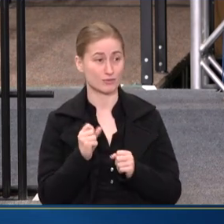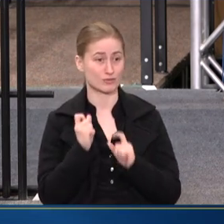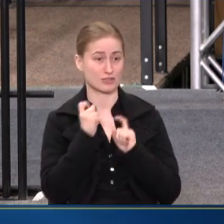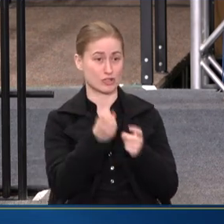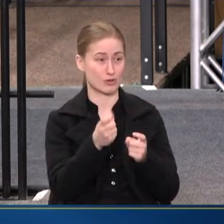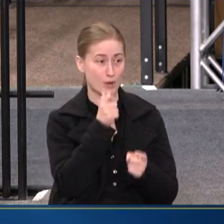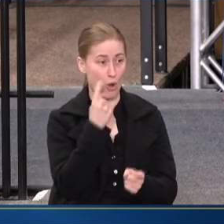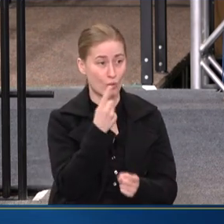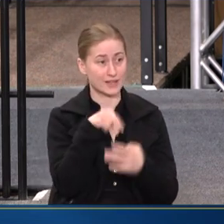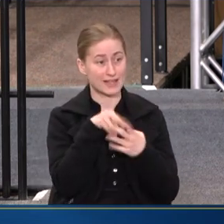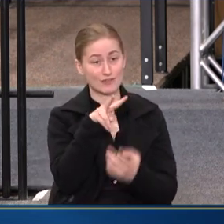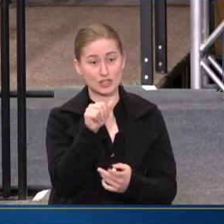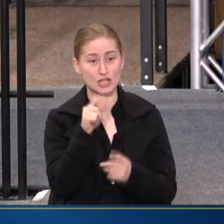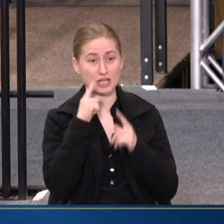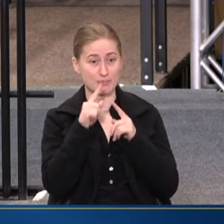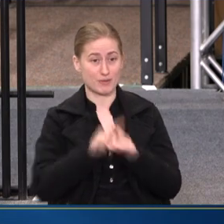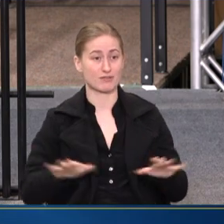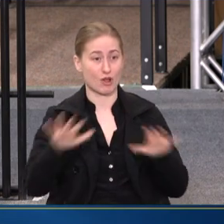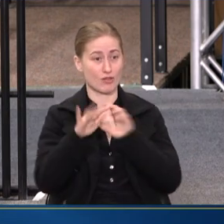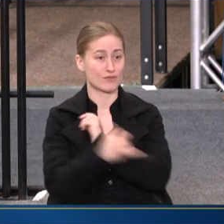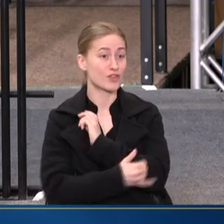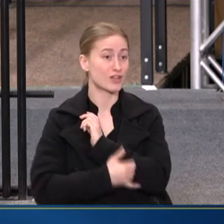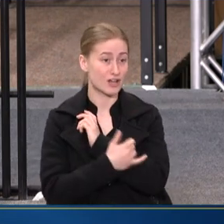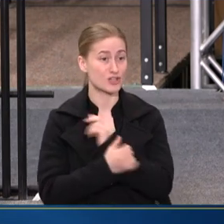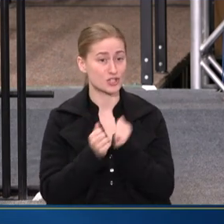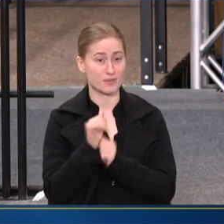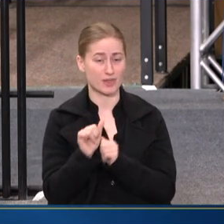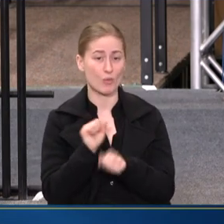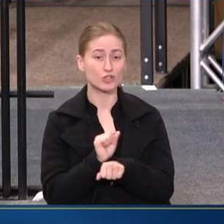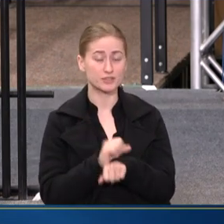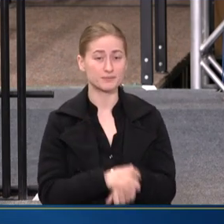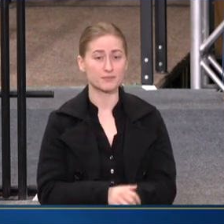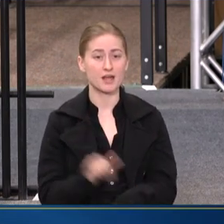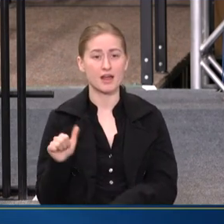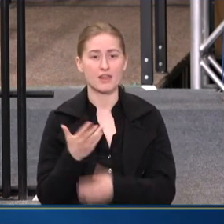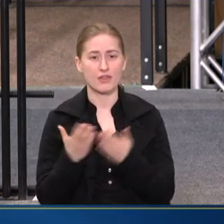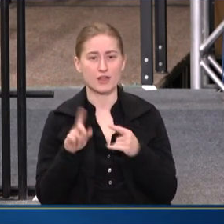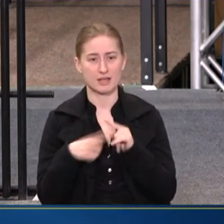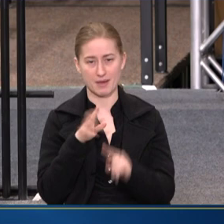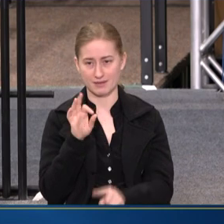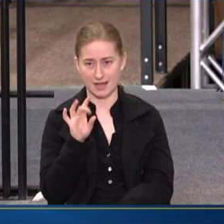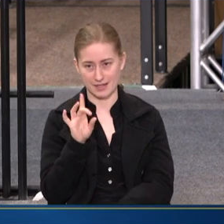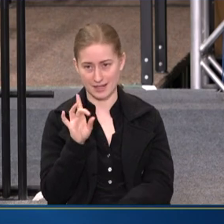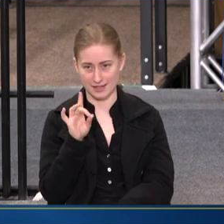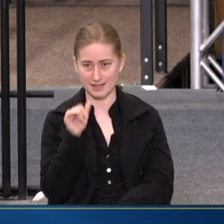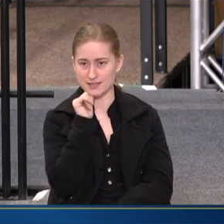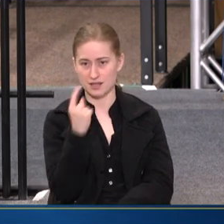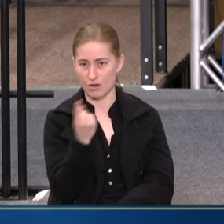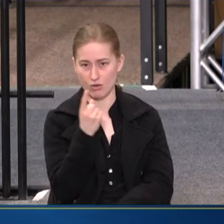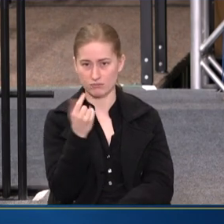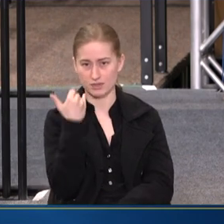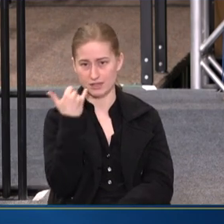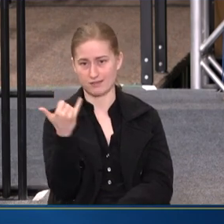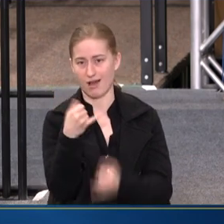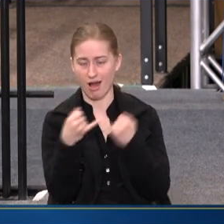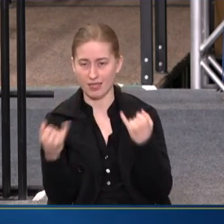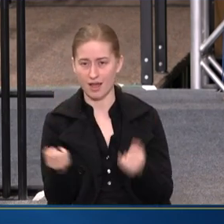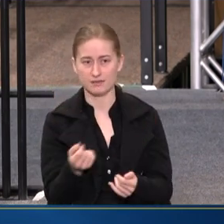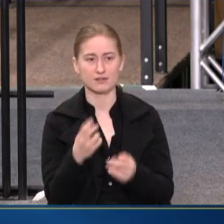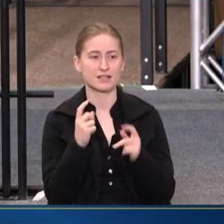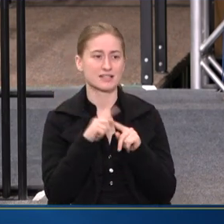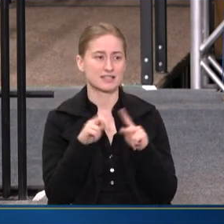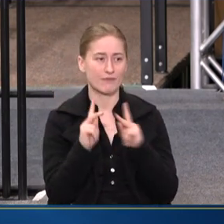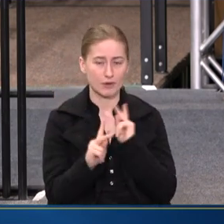NOT ONLY IN VIRGINIA, BUT ALSO NATIONALLY IN THAT WORK AS WELL. AND THE OTHER THING ABOUT 988 IS IT'S NOT JUST A HOTLINE, RIGHT? DIFFERENT